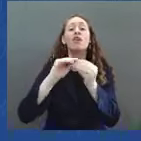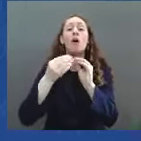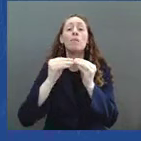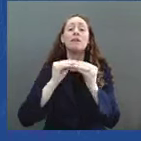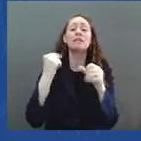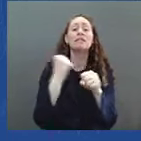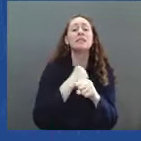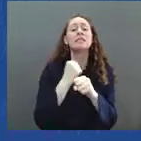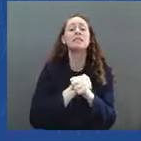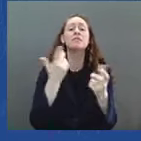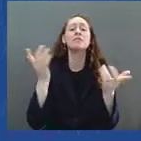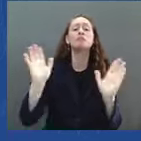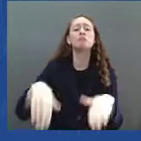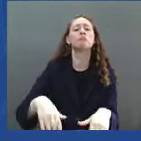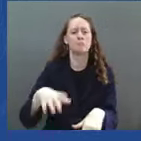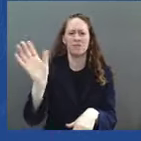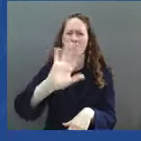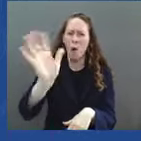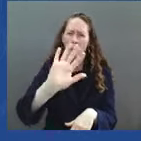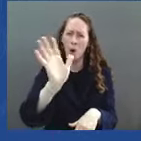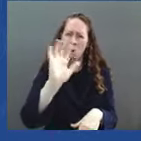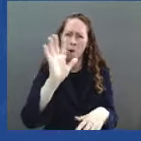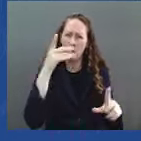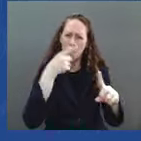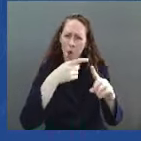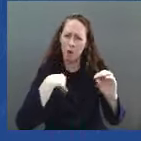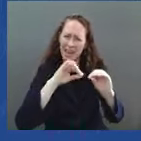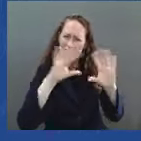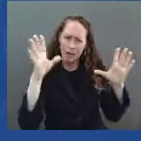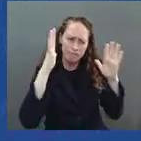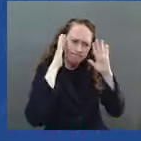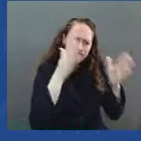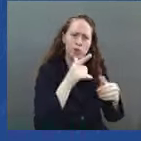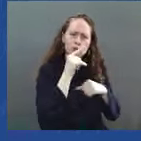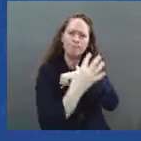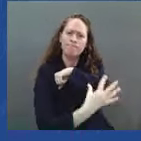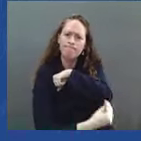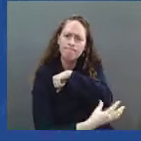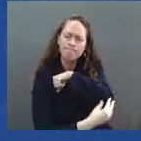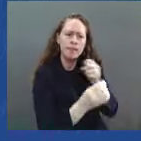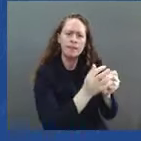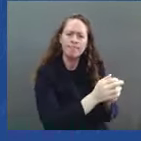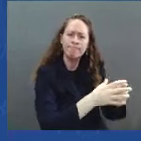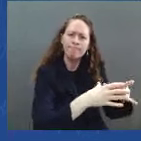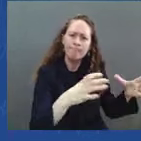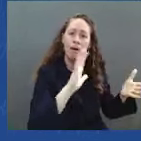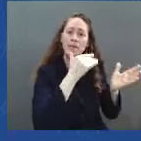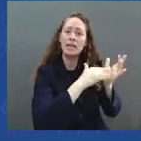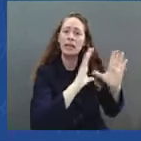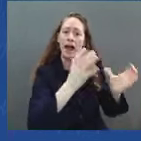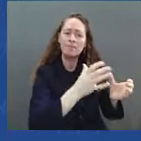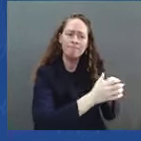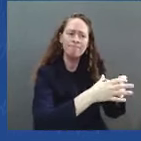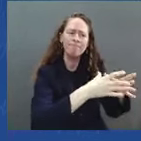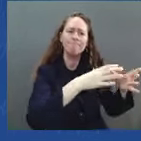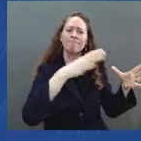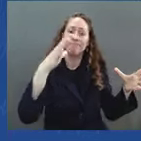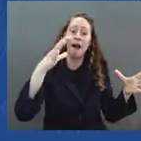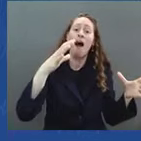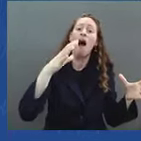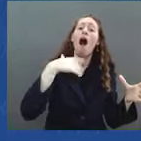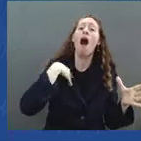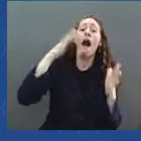bottom up and the middle out, not from the top down. When we do it that way, everybody does well. Everybody wins.